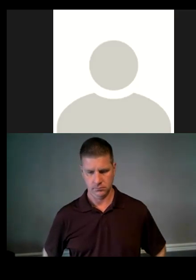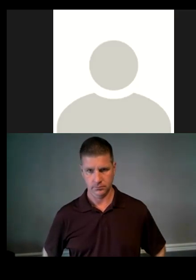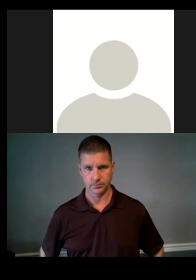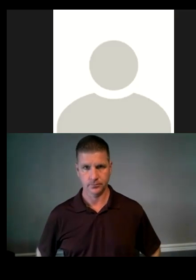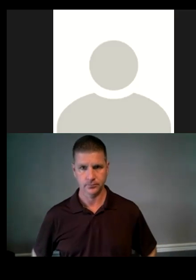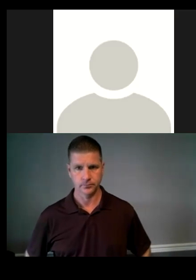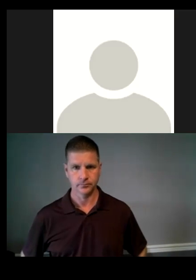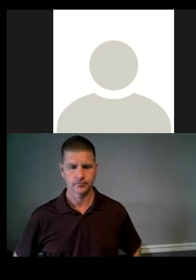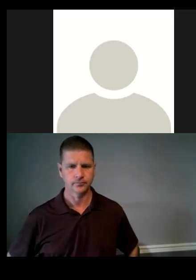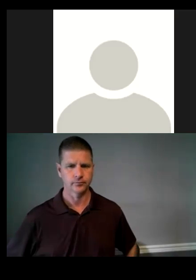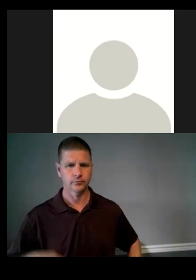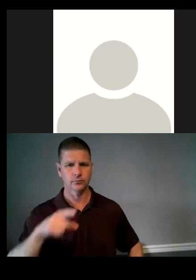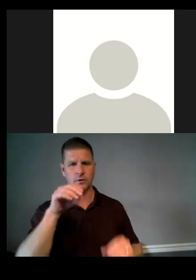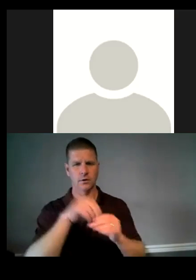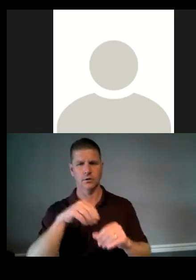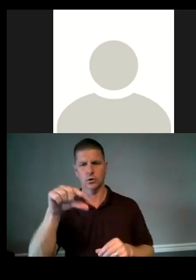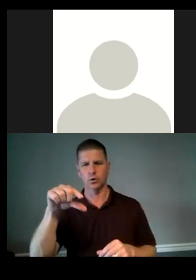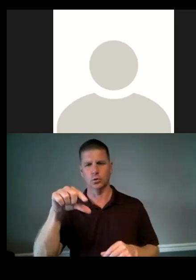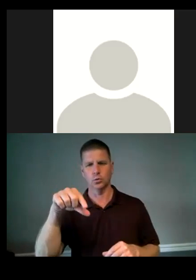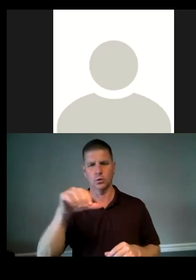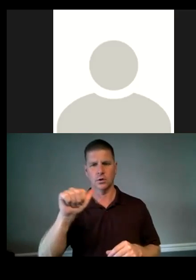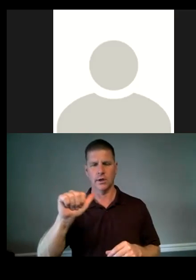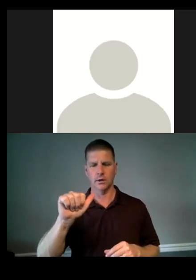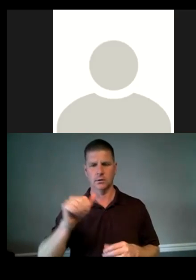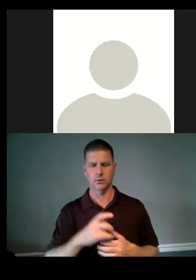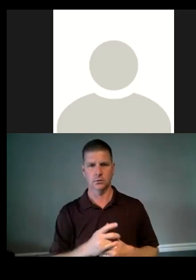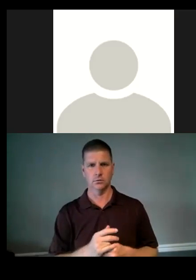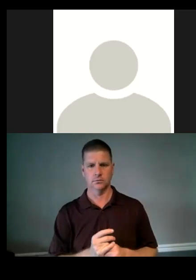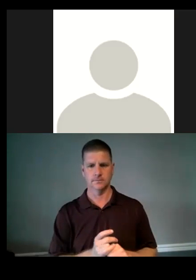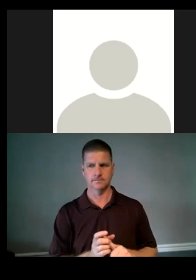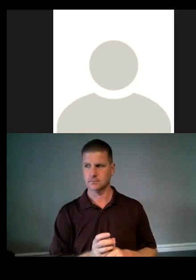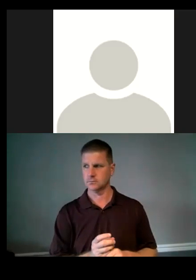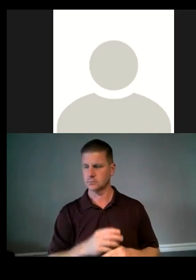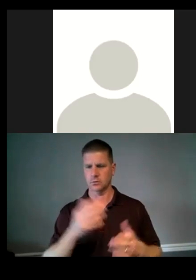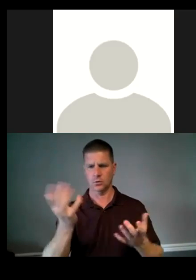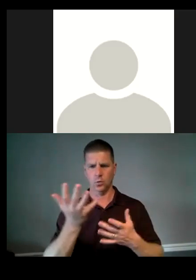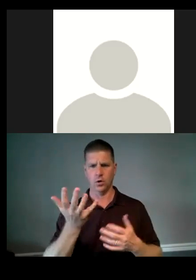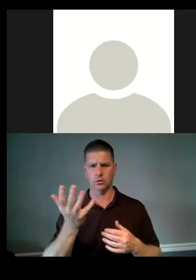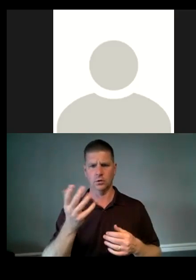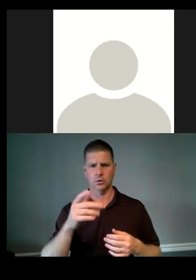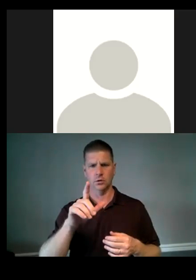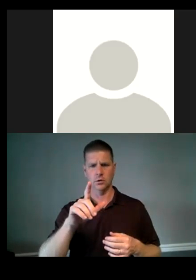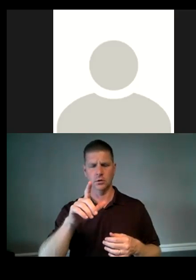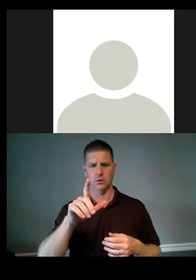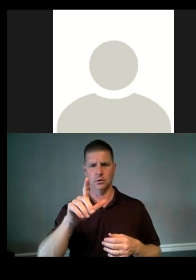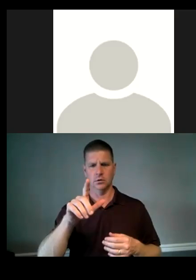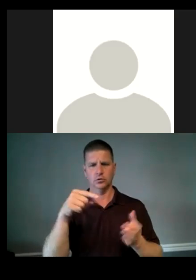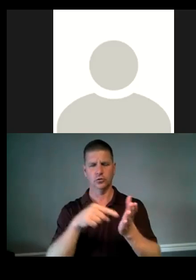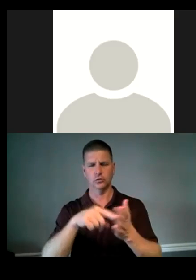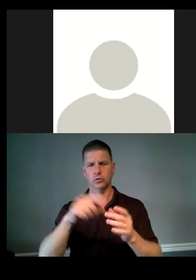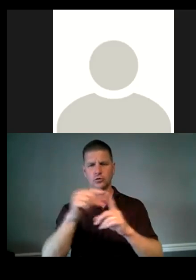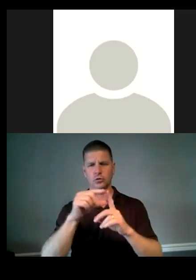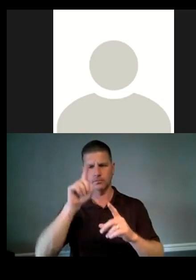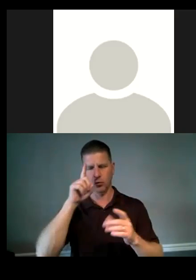Uh, it's in the Q and A. Sorry. Uh, what are the links terms of affordability if a